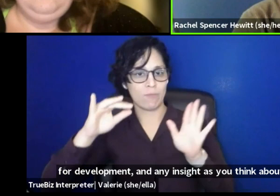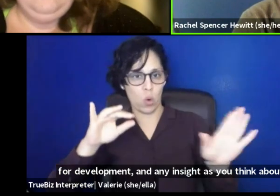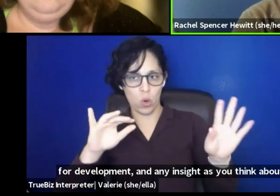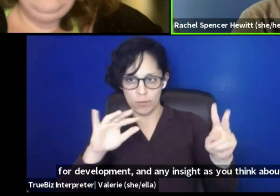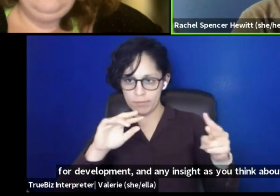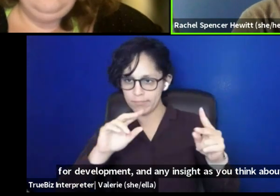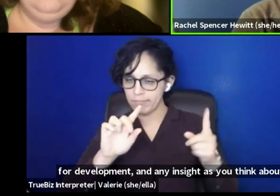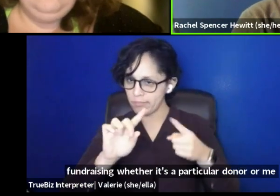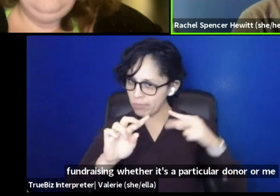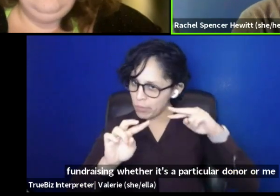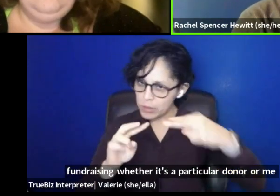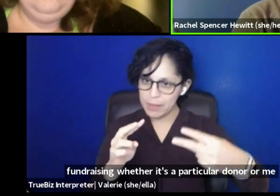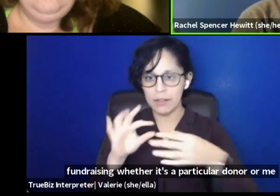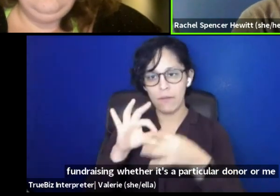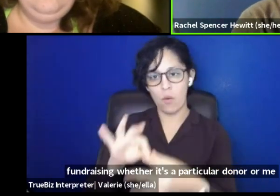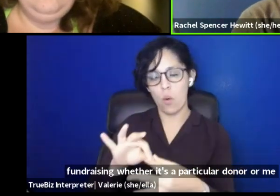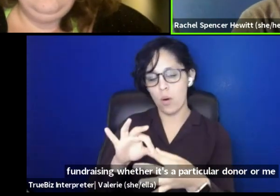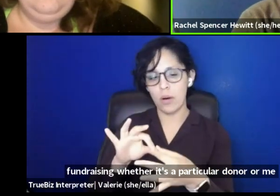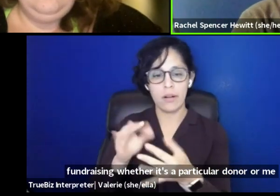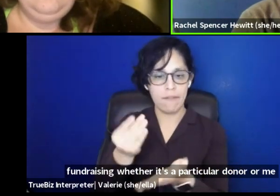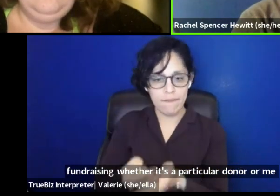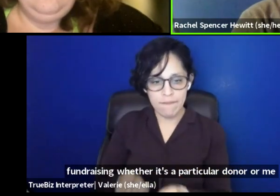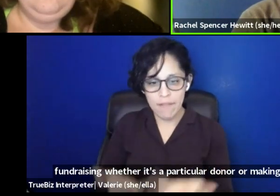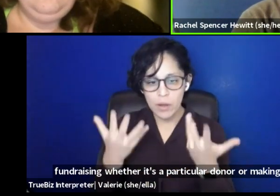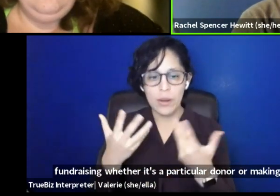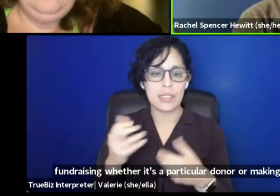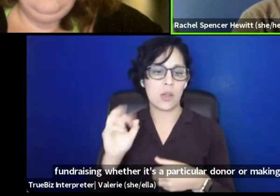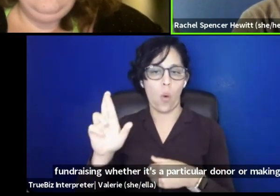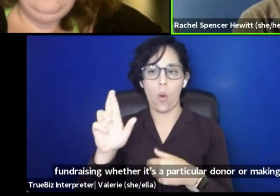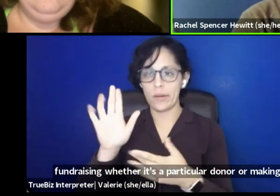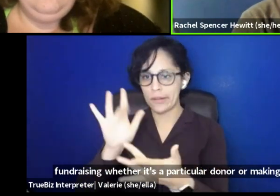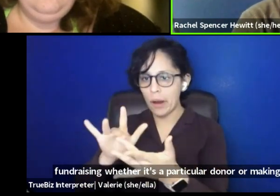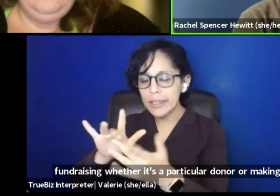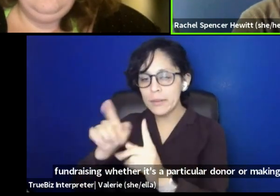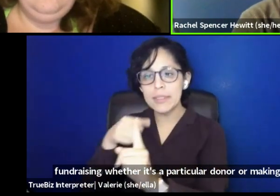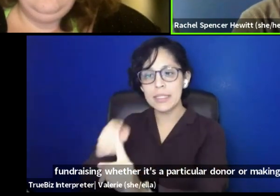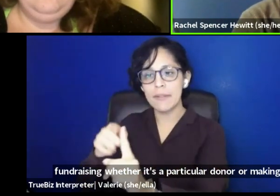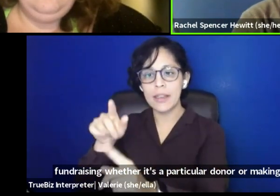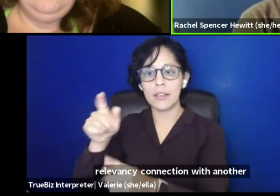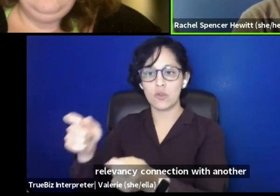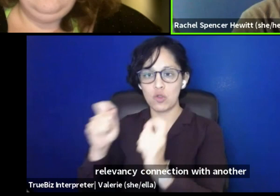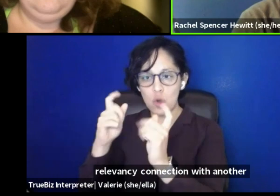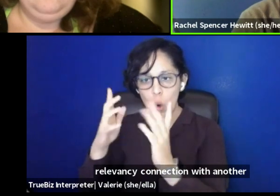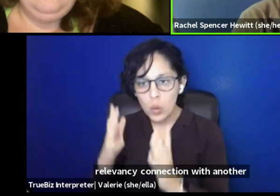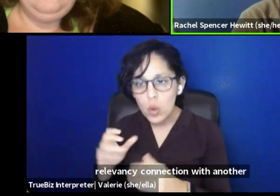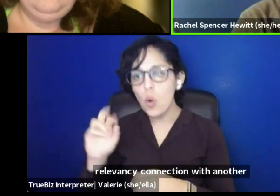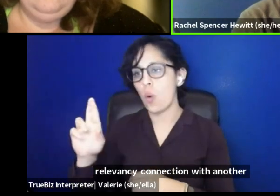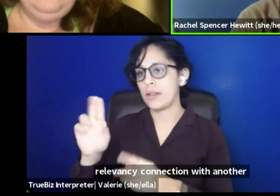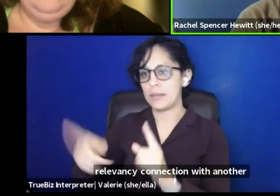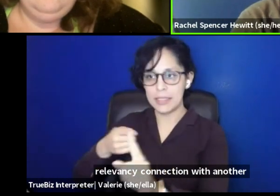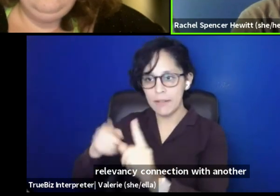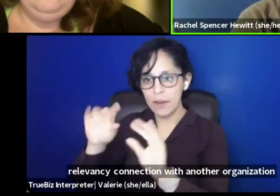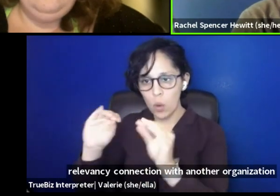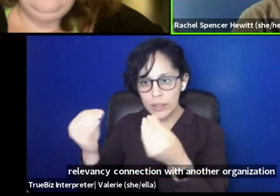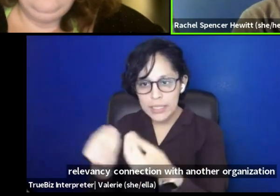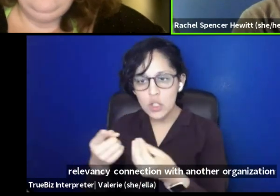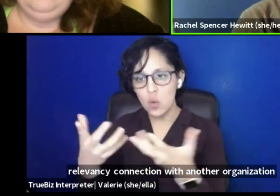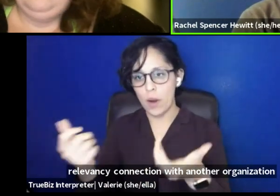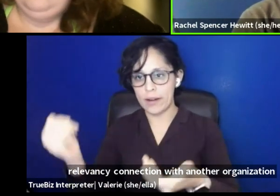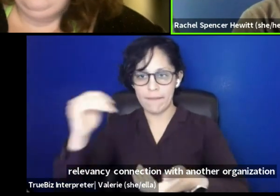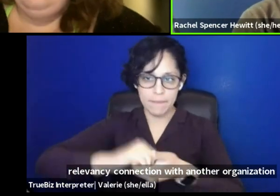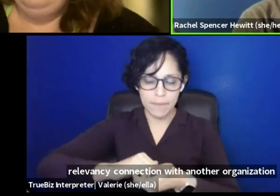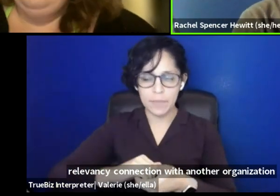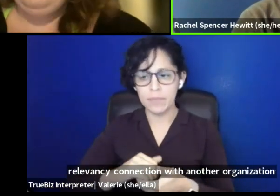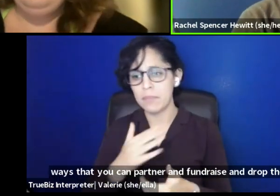or making a relevancy connection with, um, another organization, ways that you can partner and fundraise, um, drop them in the